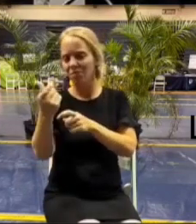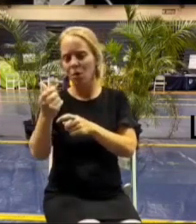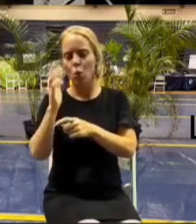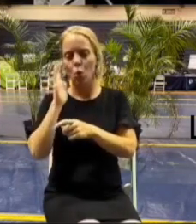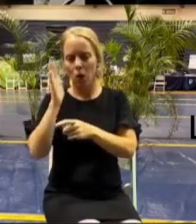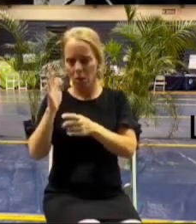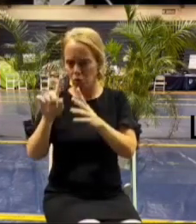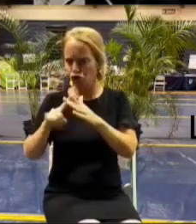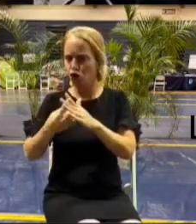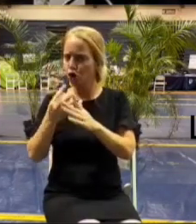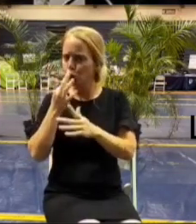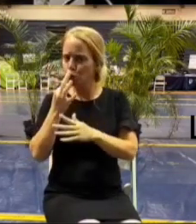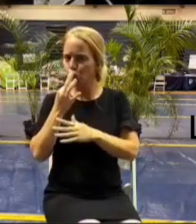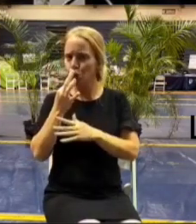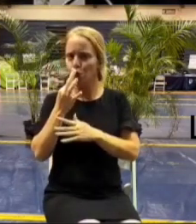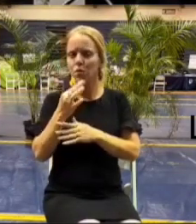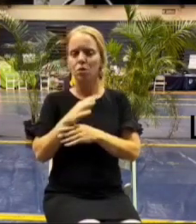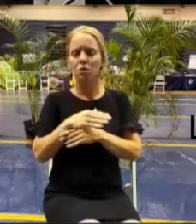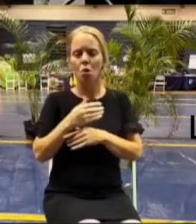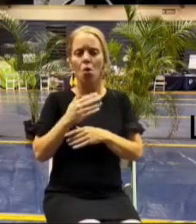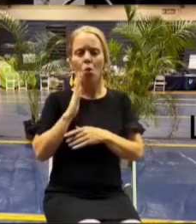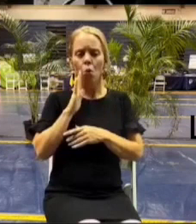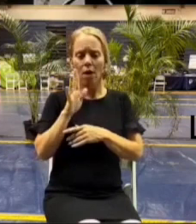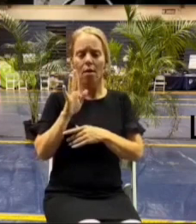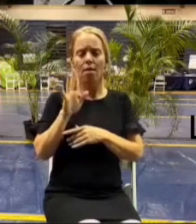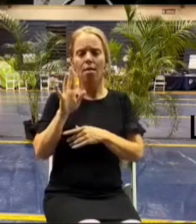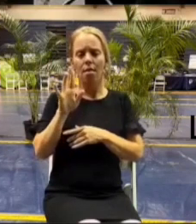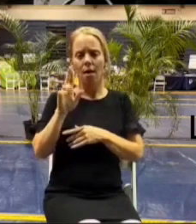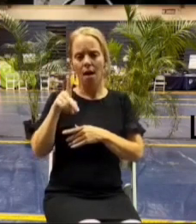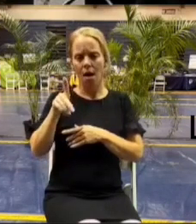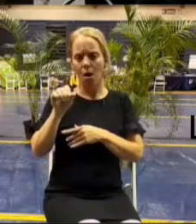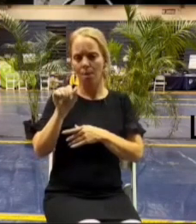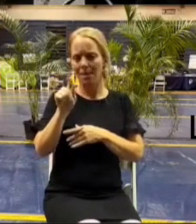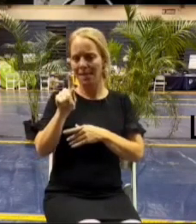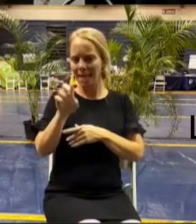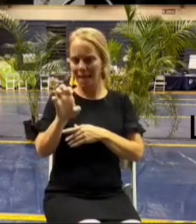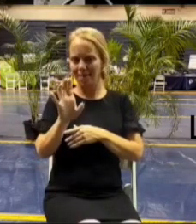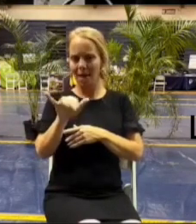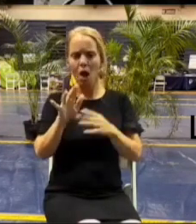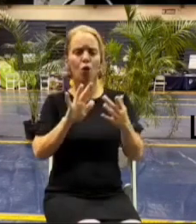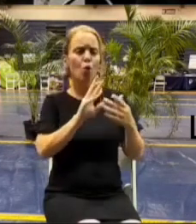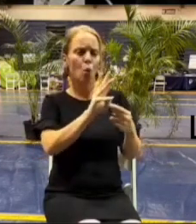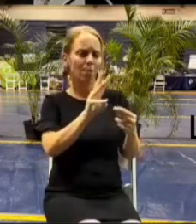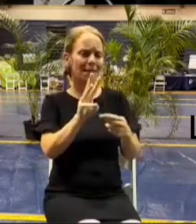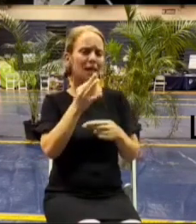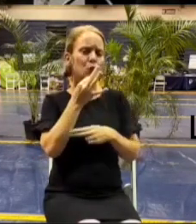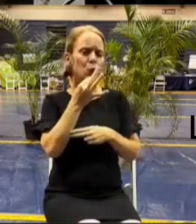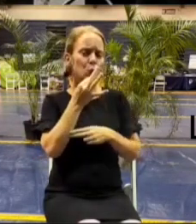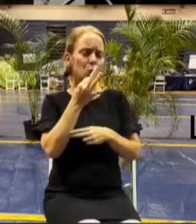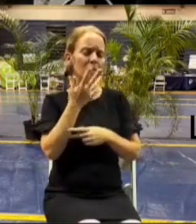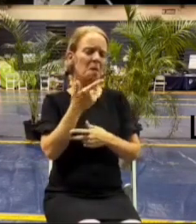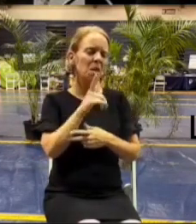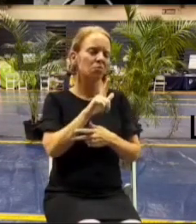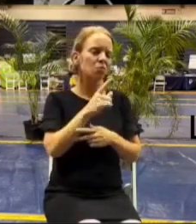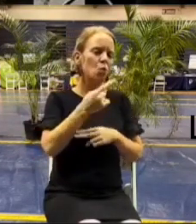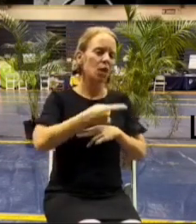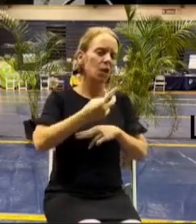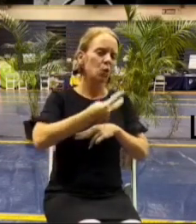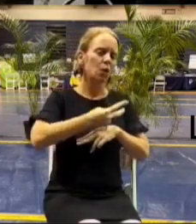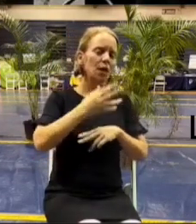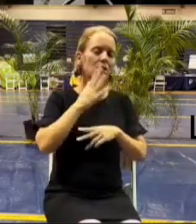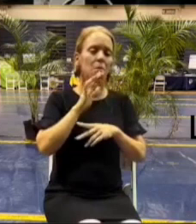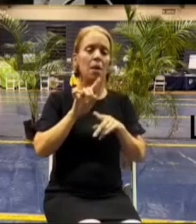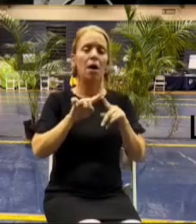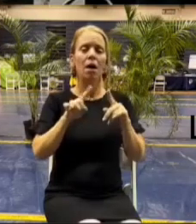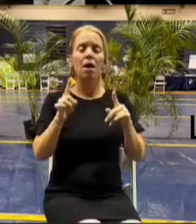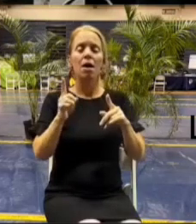post this on the website uh soon probably the next 24 to 48 hours but i'm just going to kind of give you a brief summary of